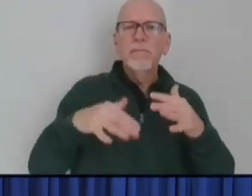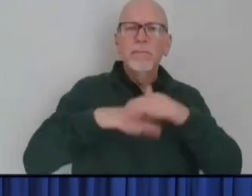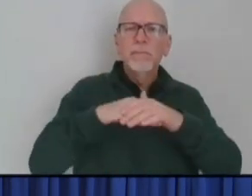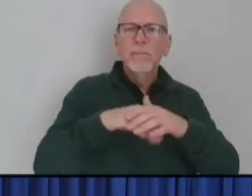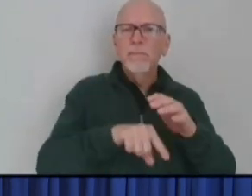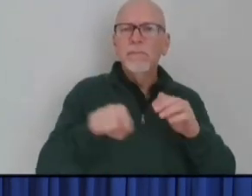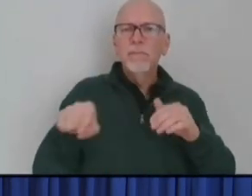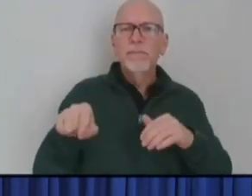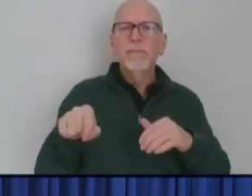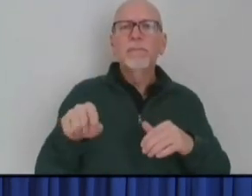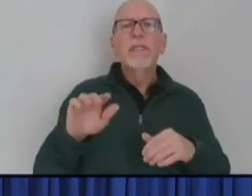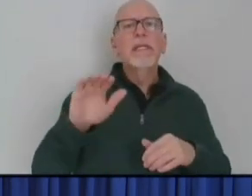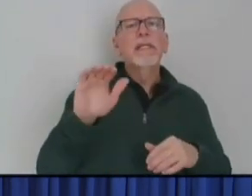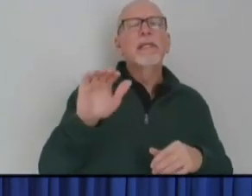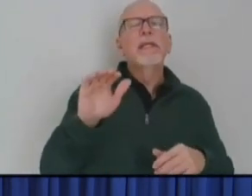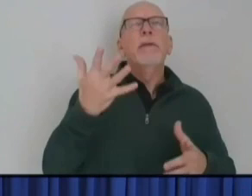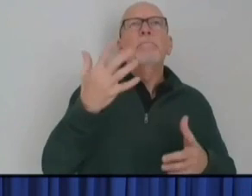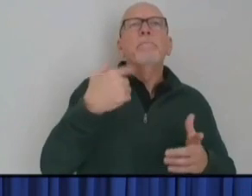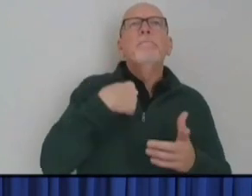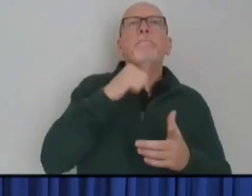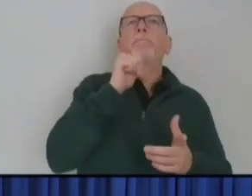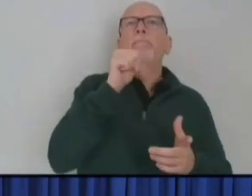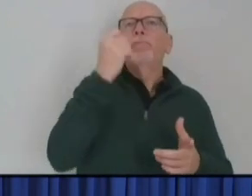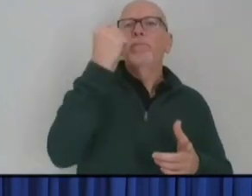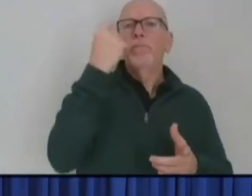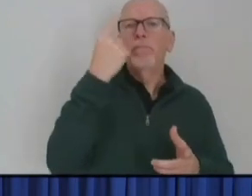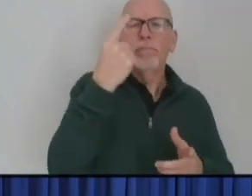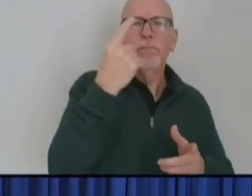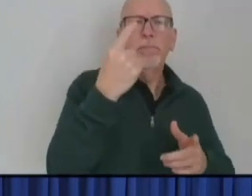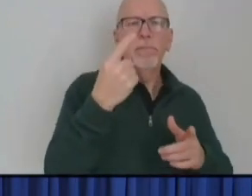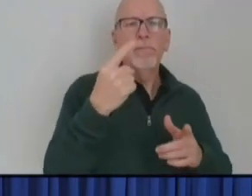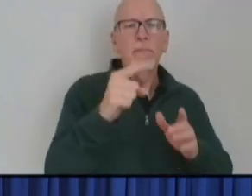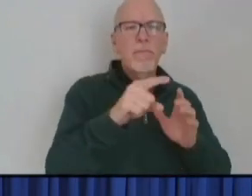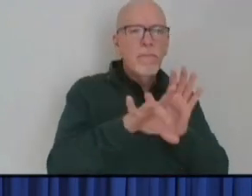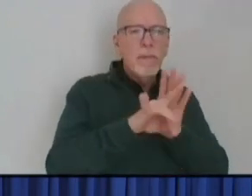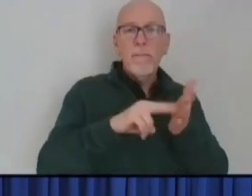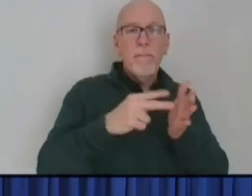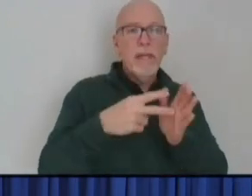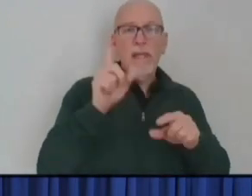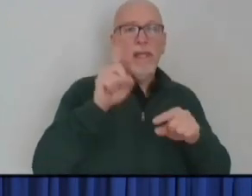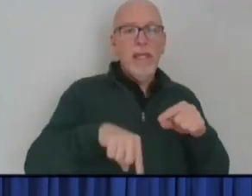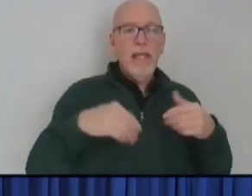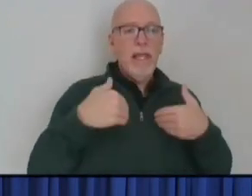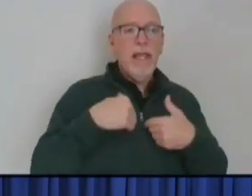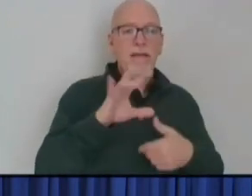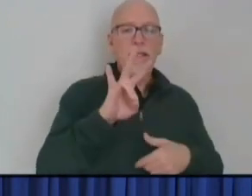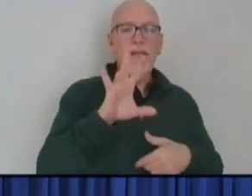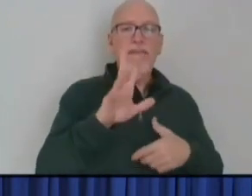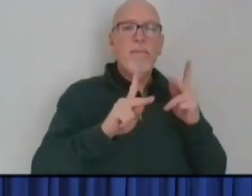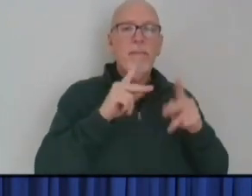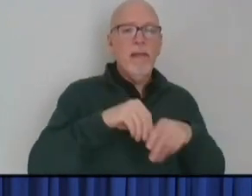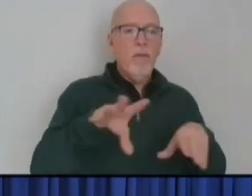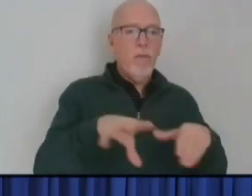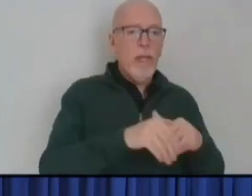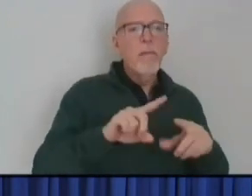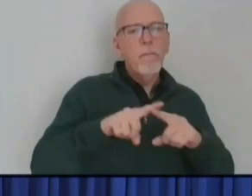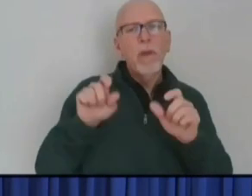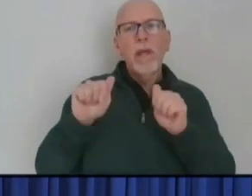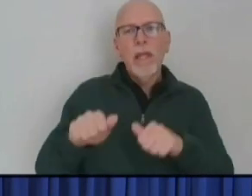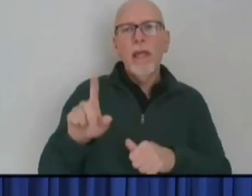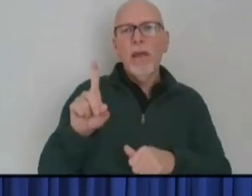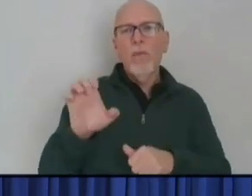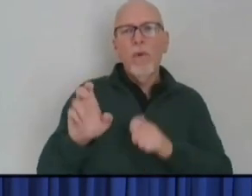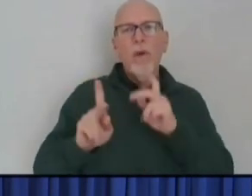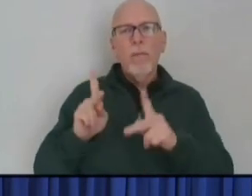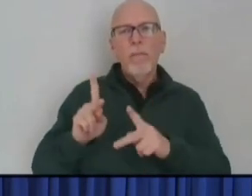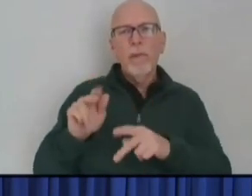that, I guess I don't understand the picking and choosing. So, you can't have 75 people at a wedding, but you can have 100 people at a